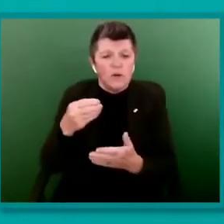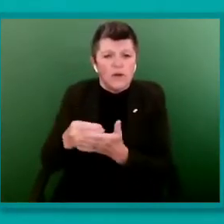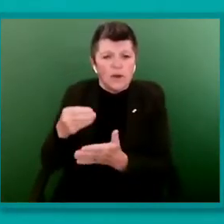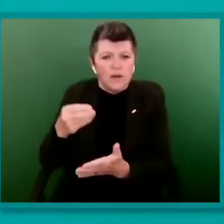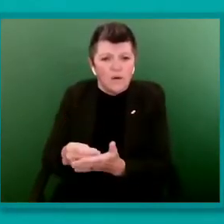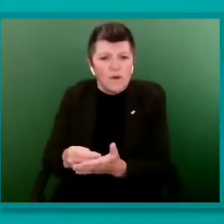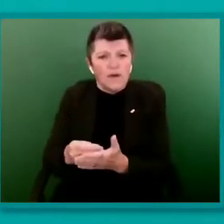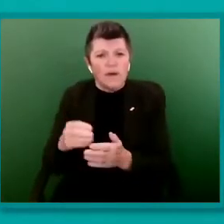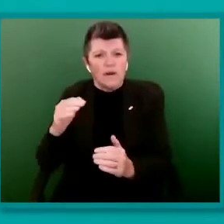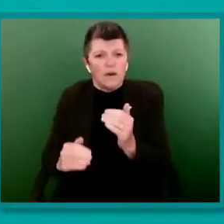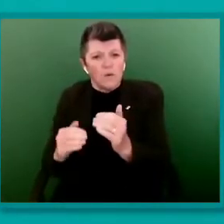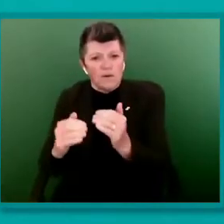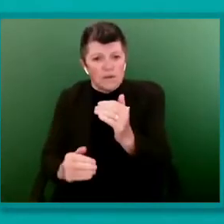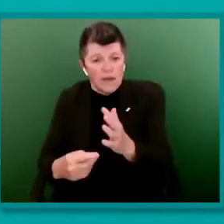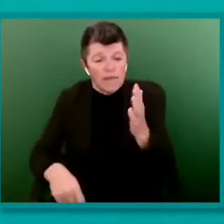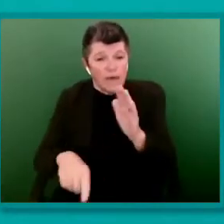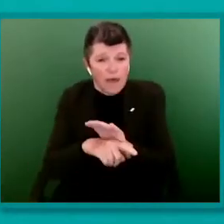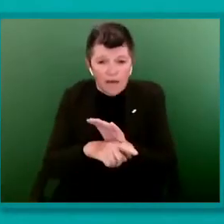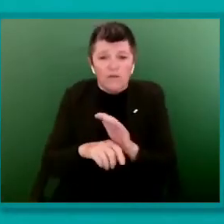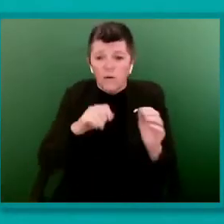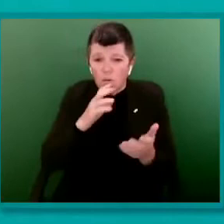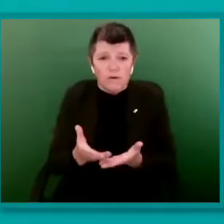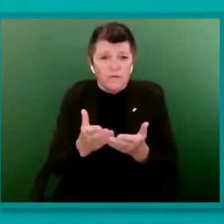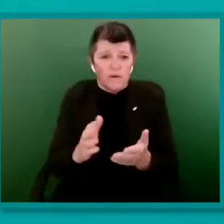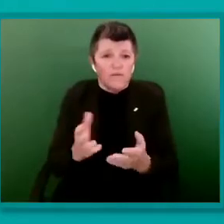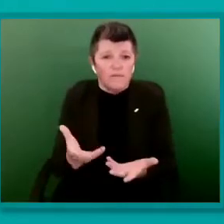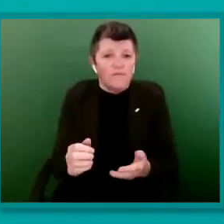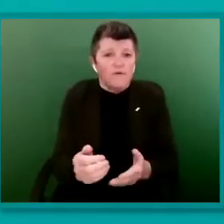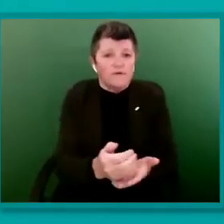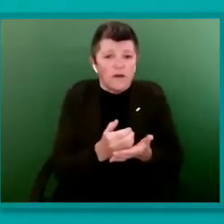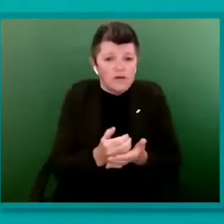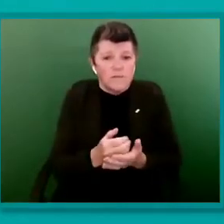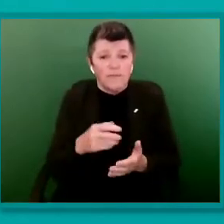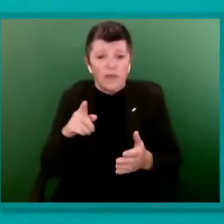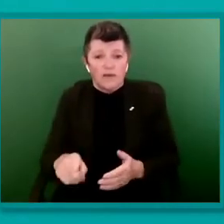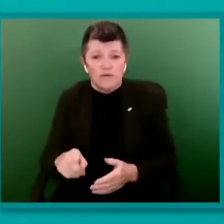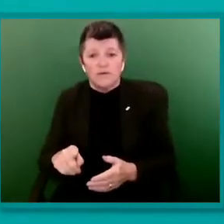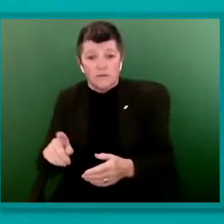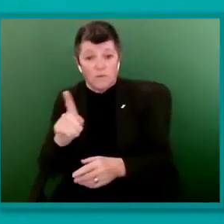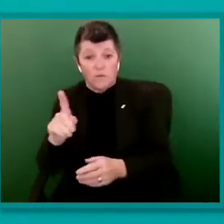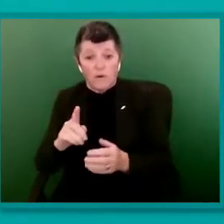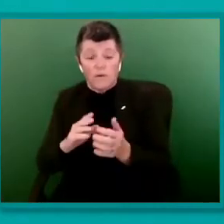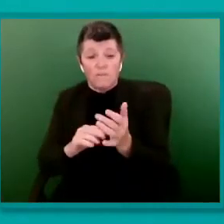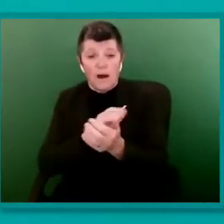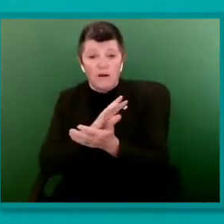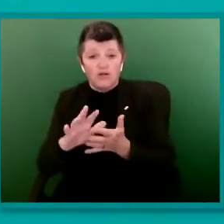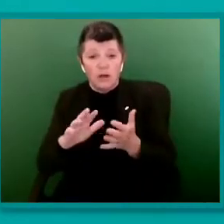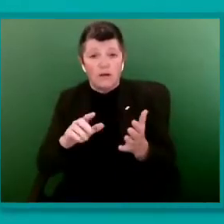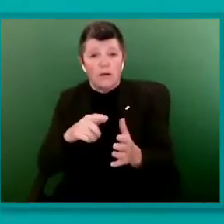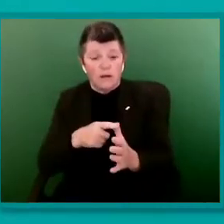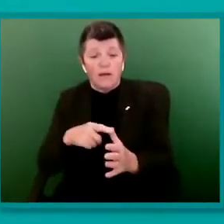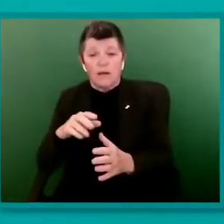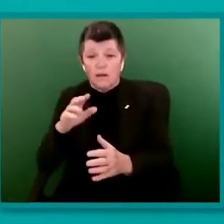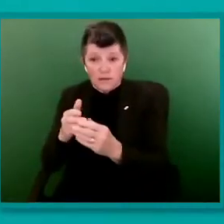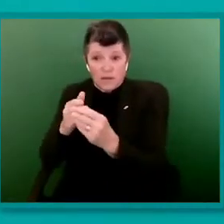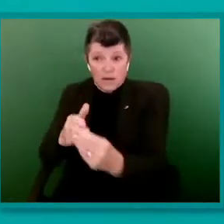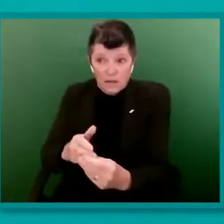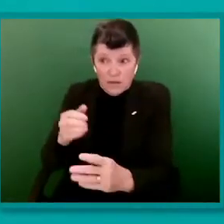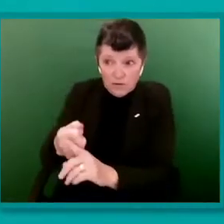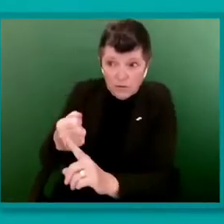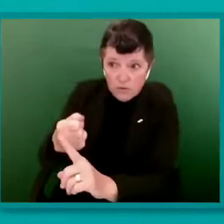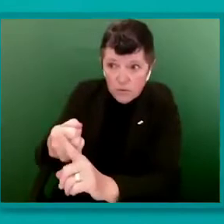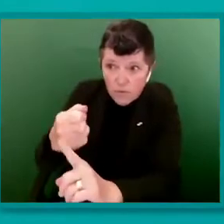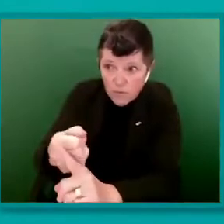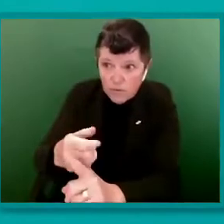Marsha is leading calls for them to do if they want to be taken seriously on this apparent aspiration. Of course,